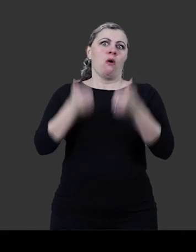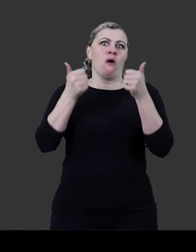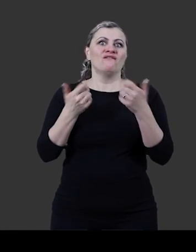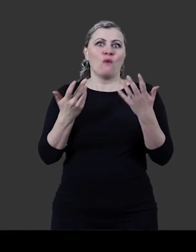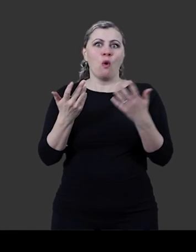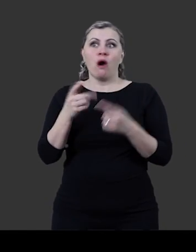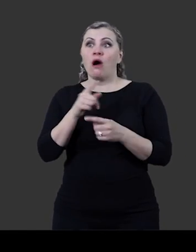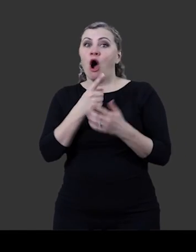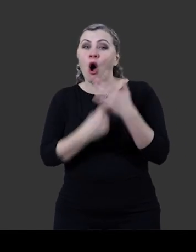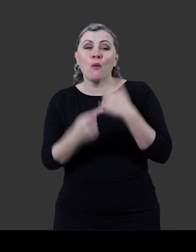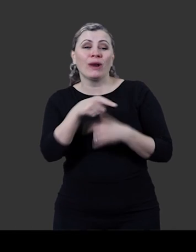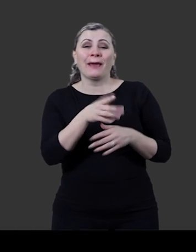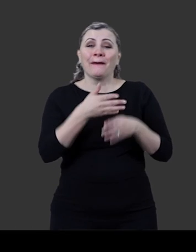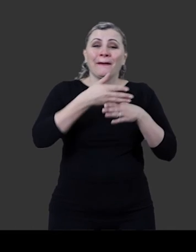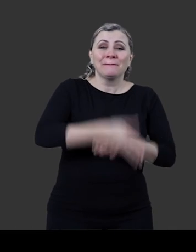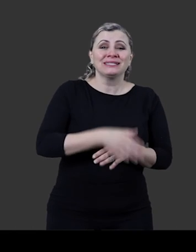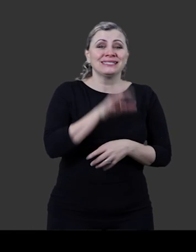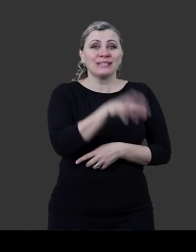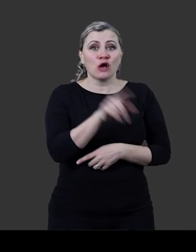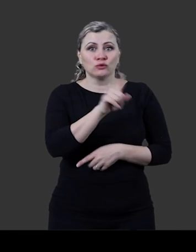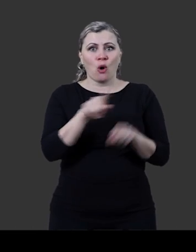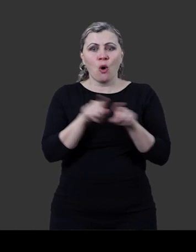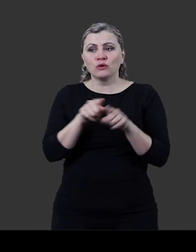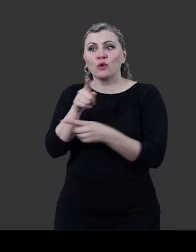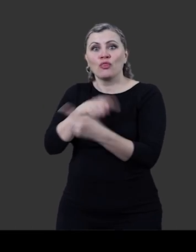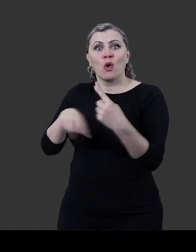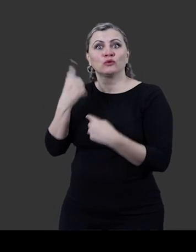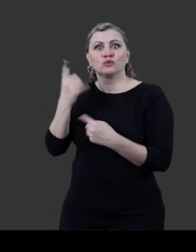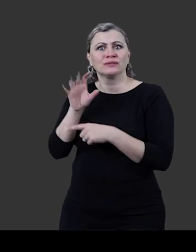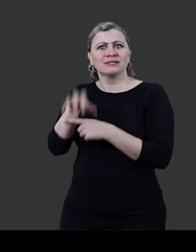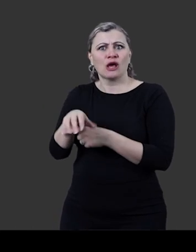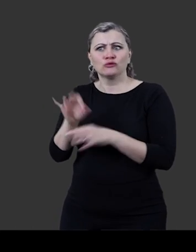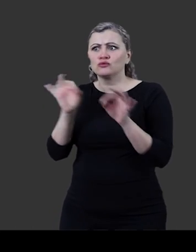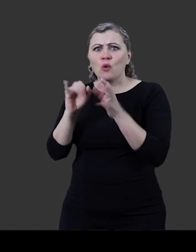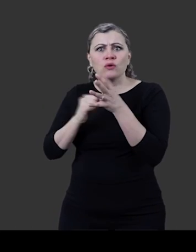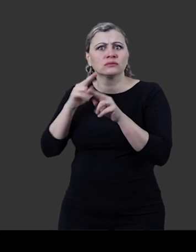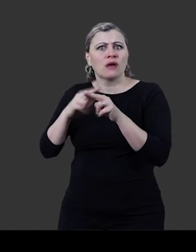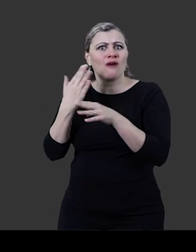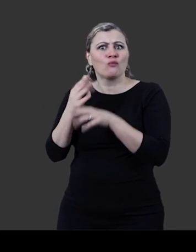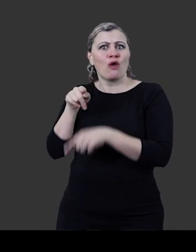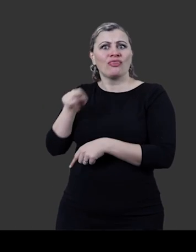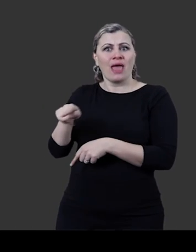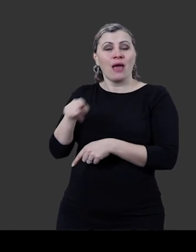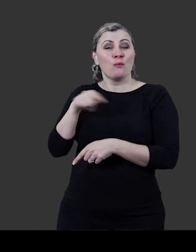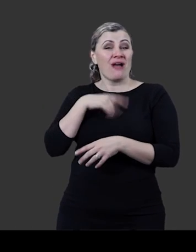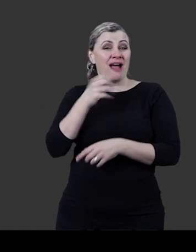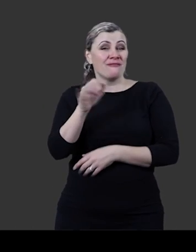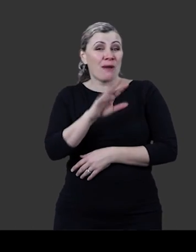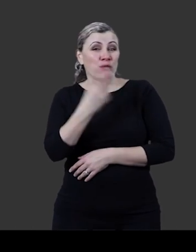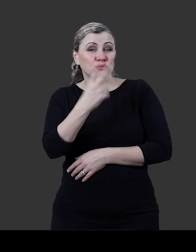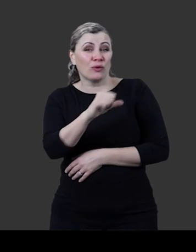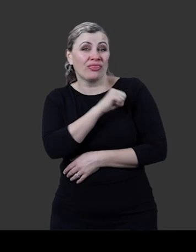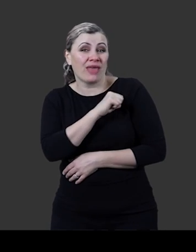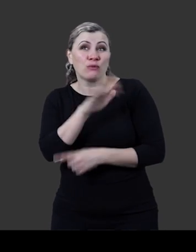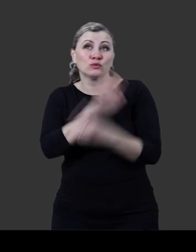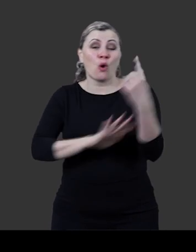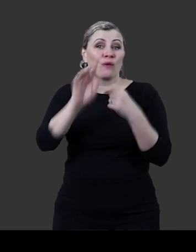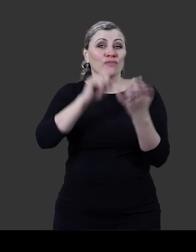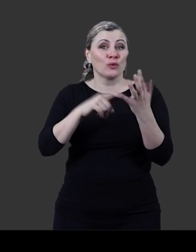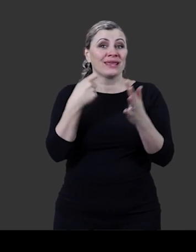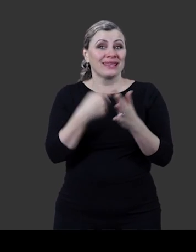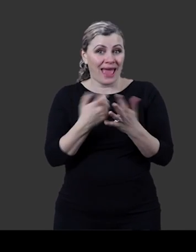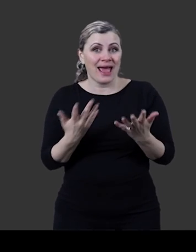not only for busy stations but also for unmonitored stations of which we've got 2,000 in the UK that are completely